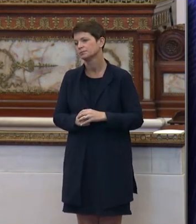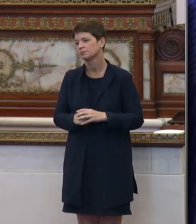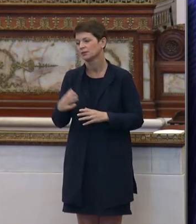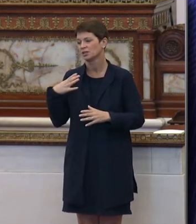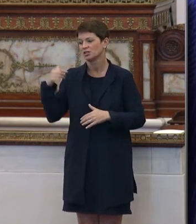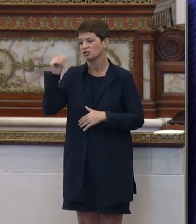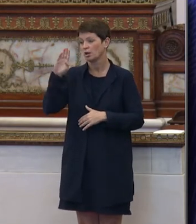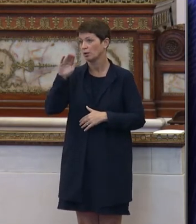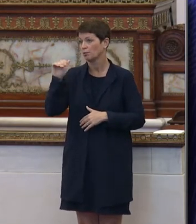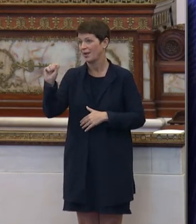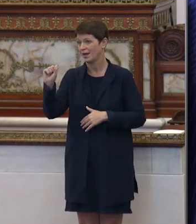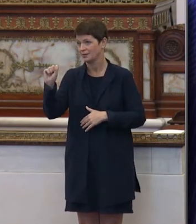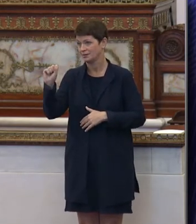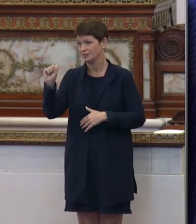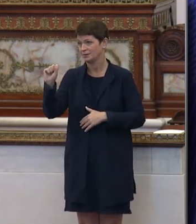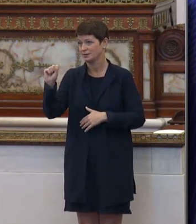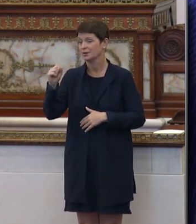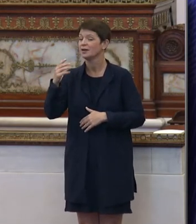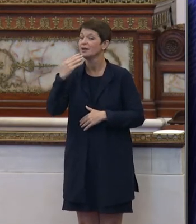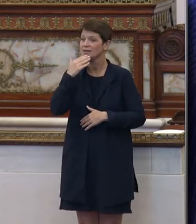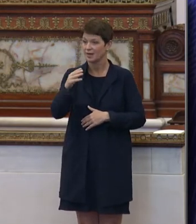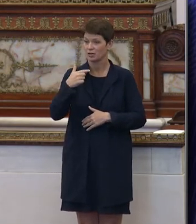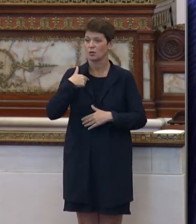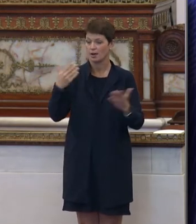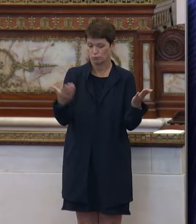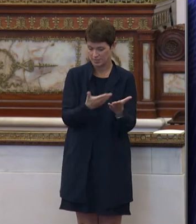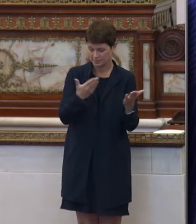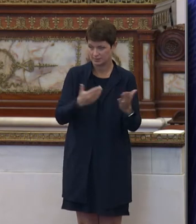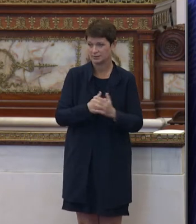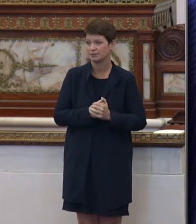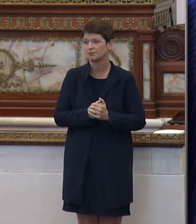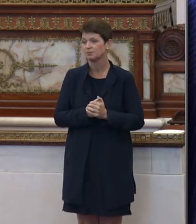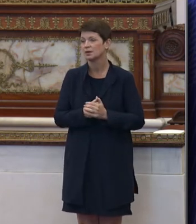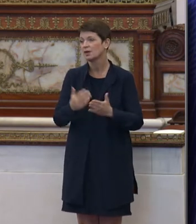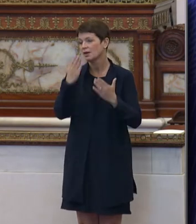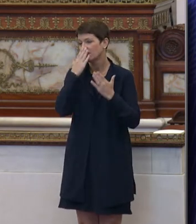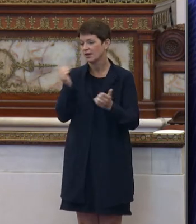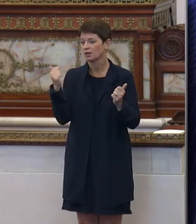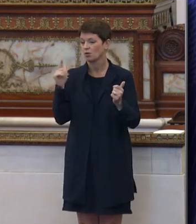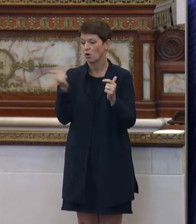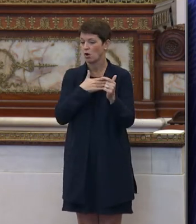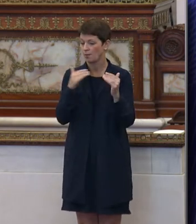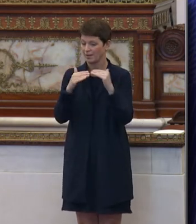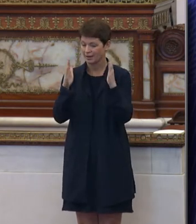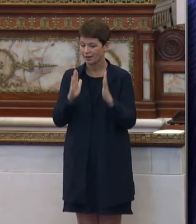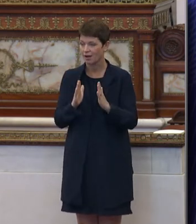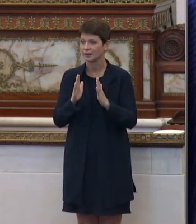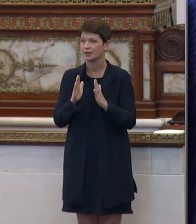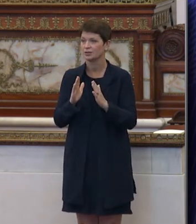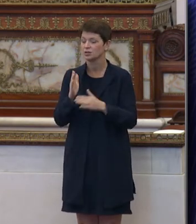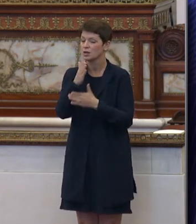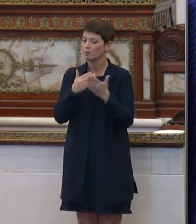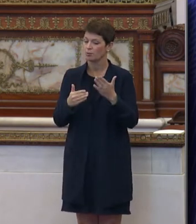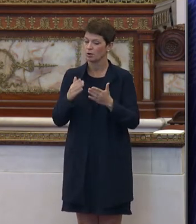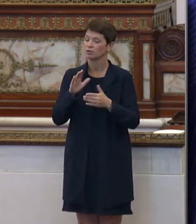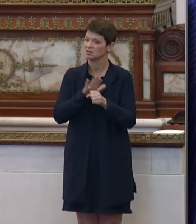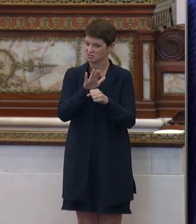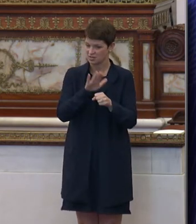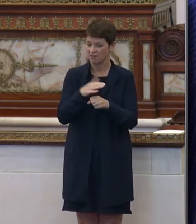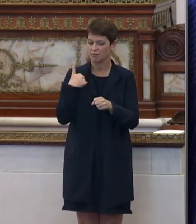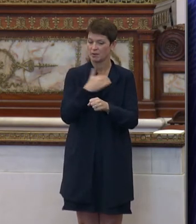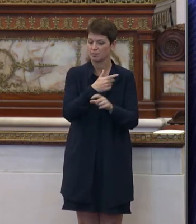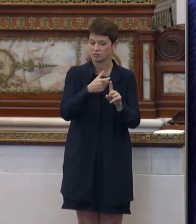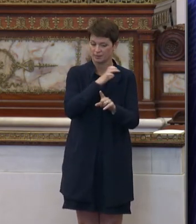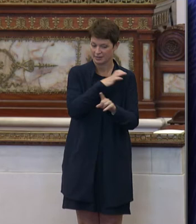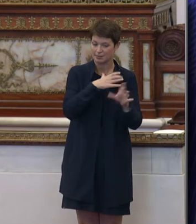Chair Bass. Thank you. I am present. And I thank all of my colleagues. A quorum of the committee is present and this hearing is